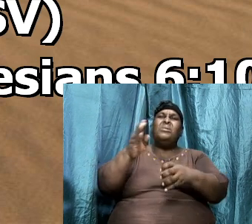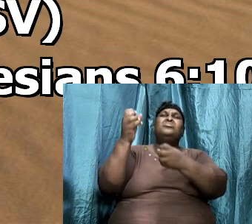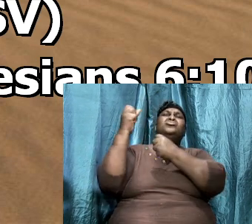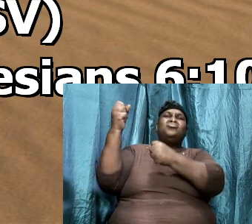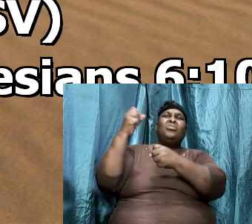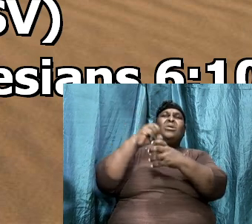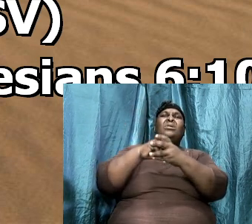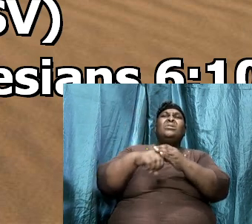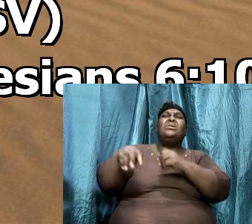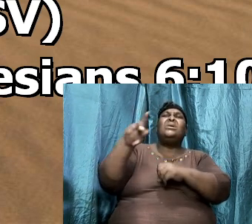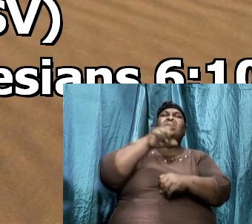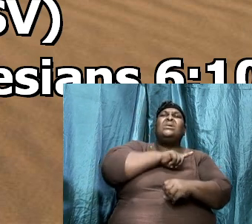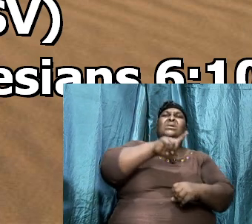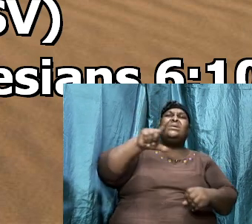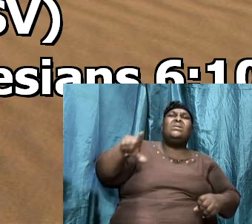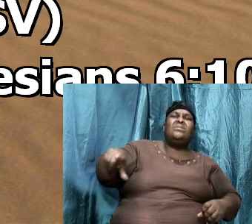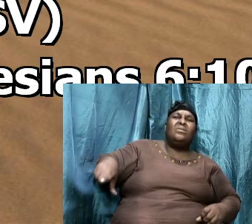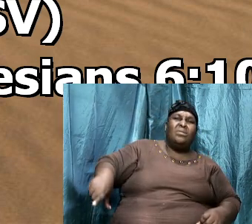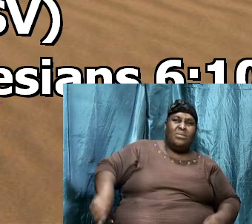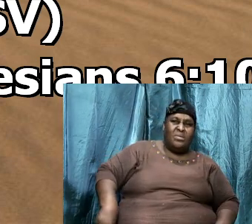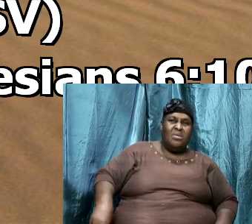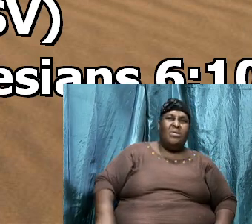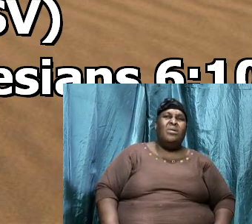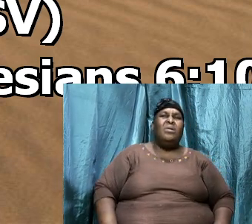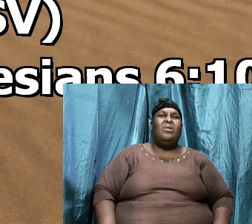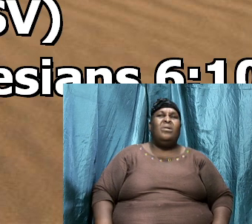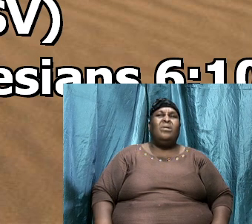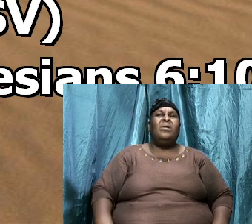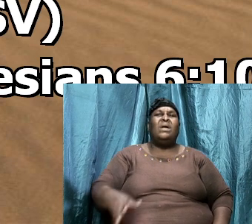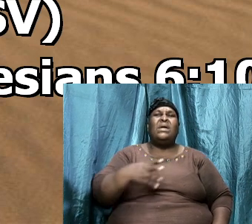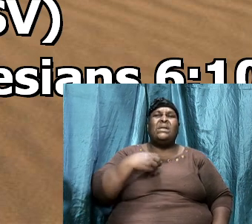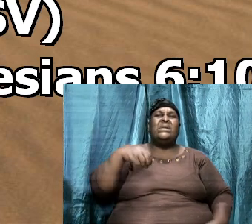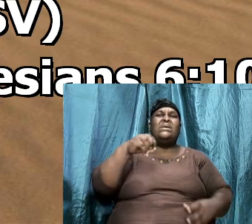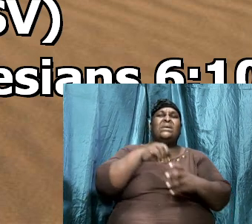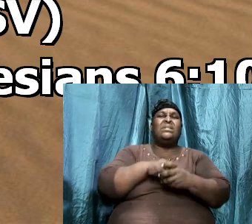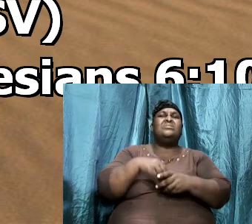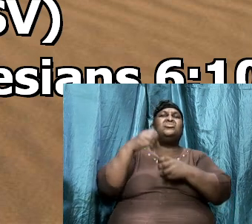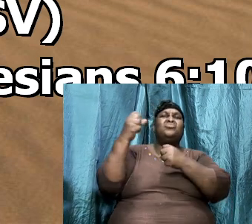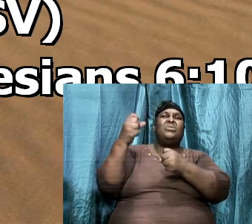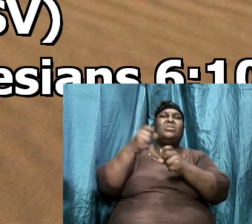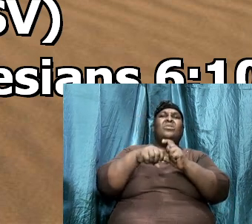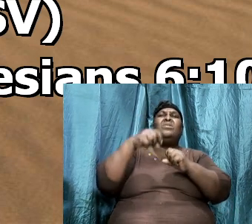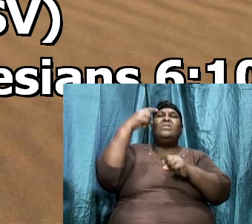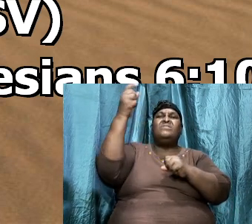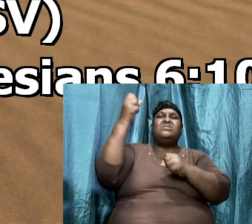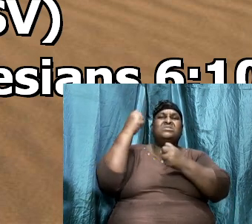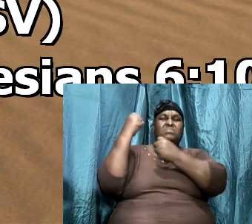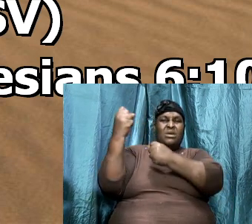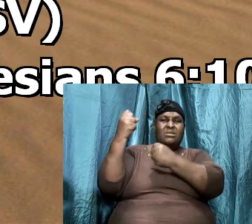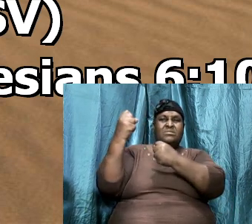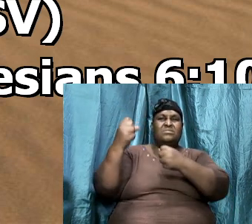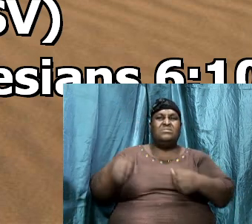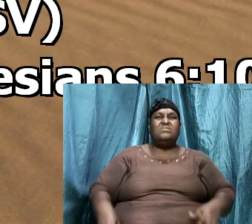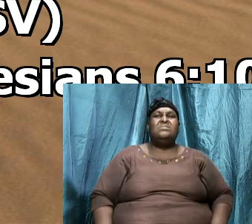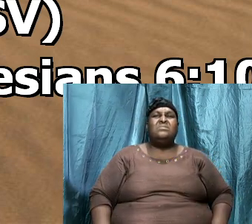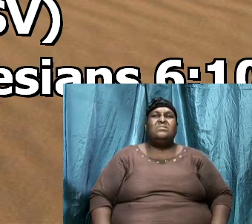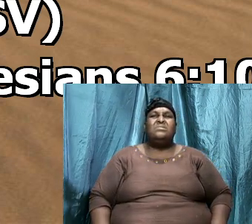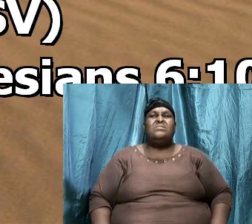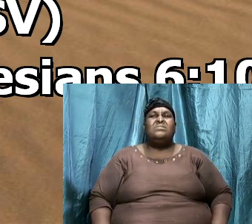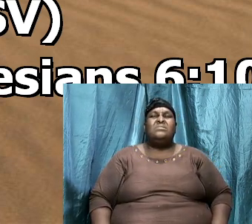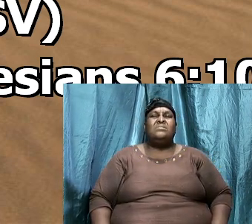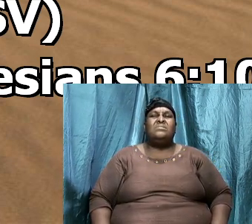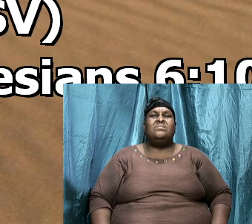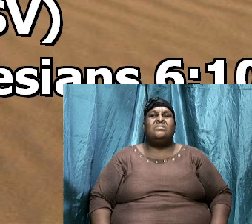be strengthened in the Lord and in the strength of his power.